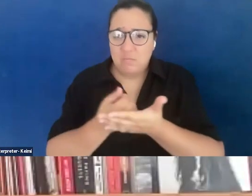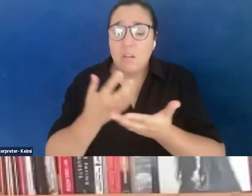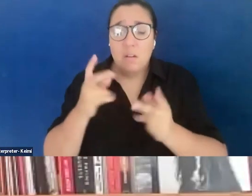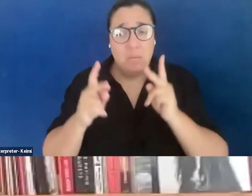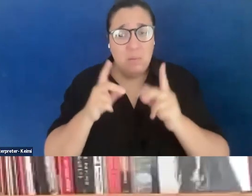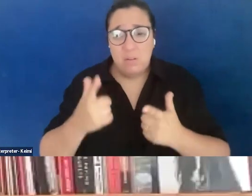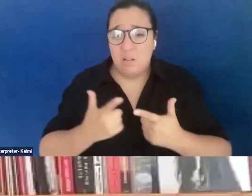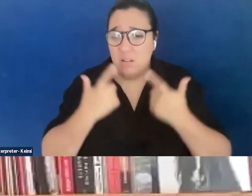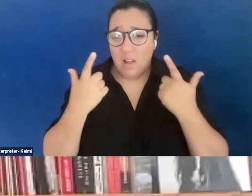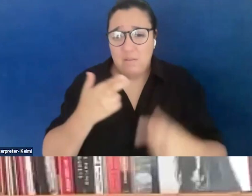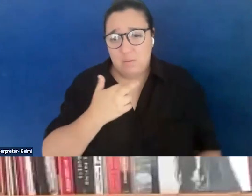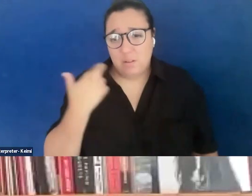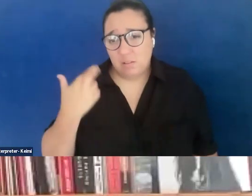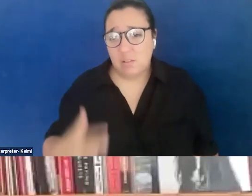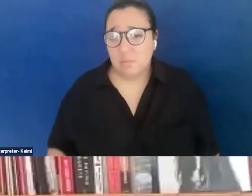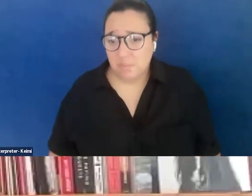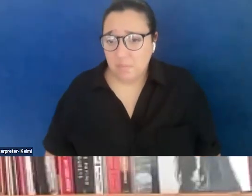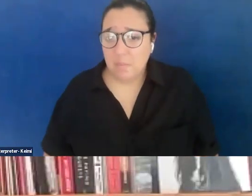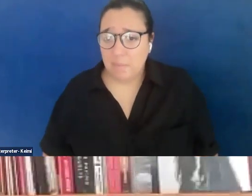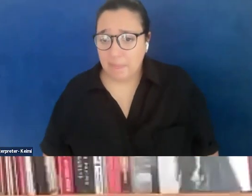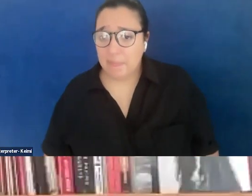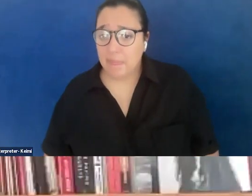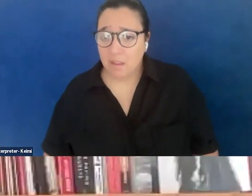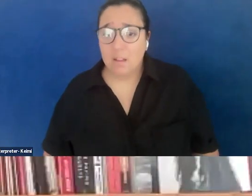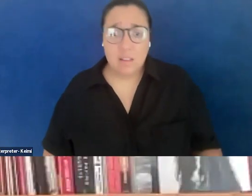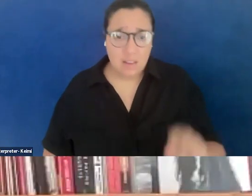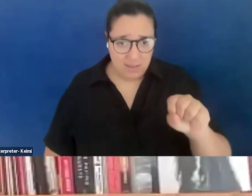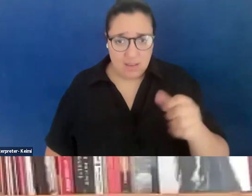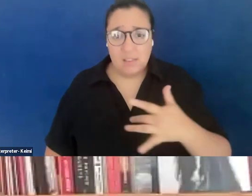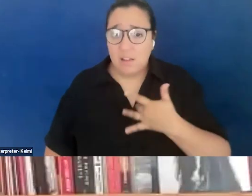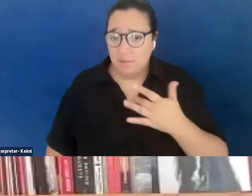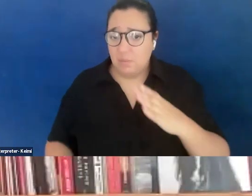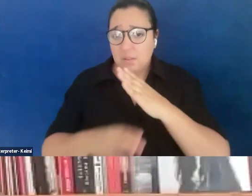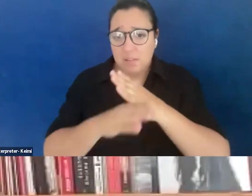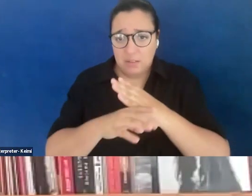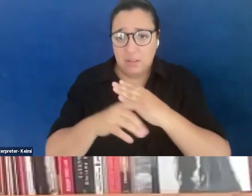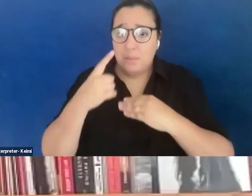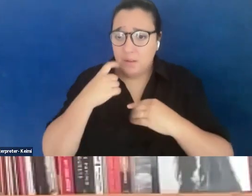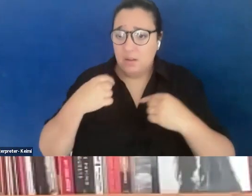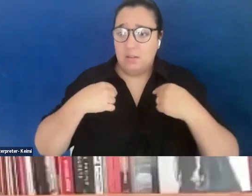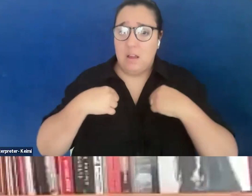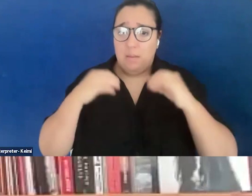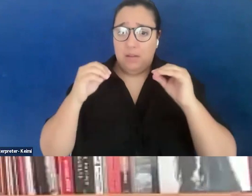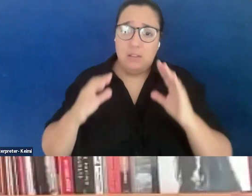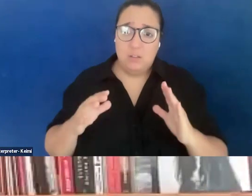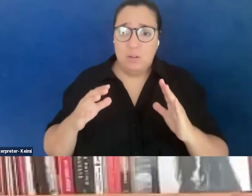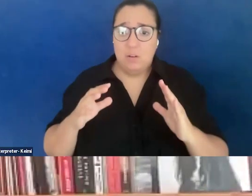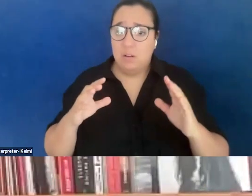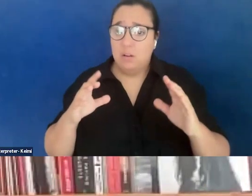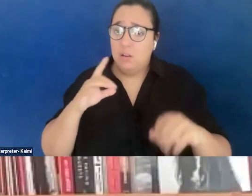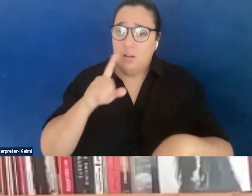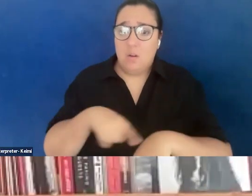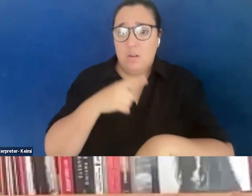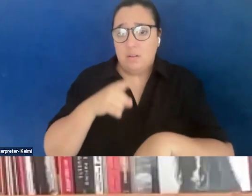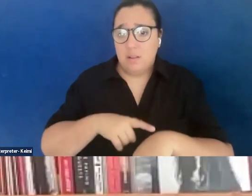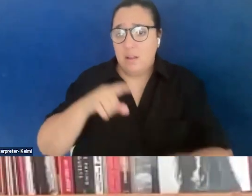about at one point feeling protected, you know, Myra, certainly with tenure, but also that protection is